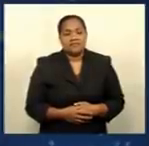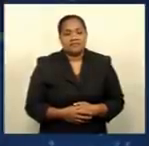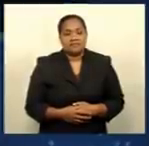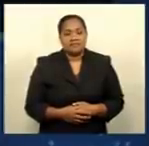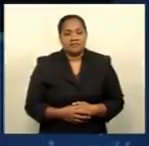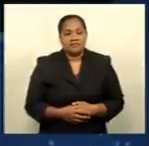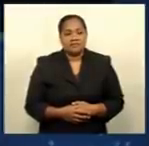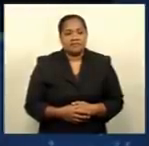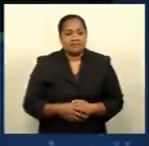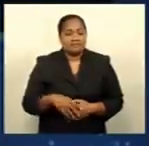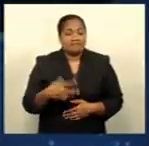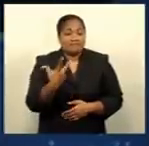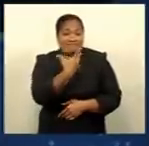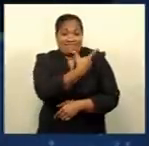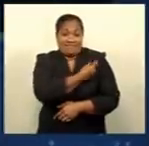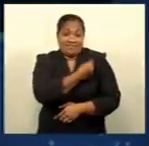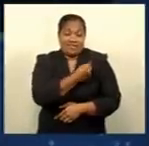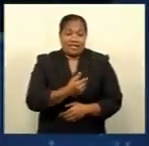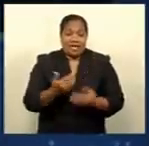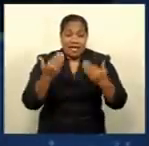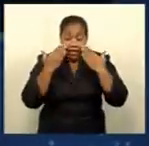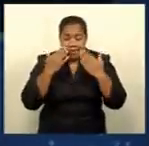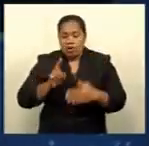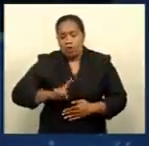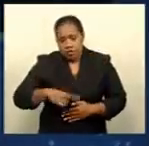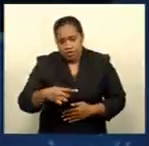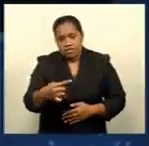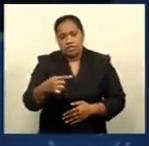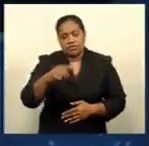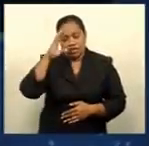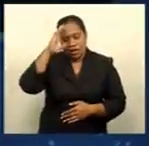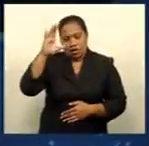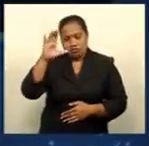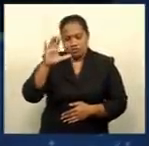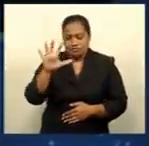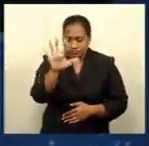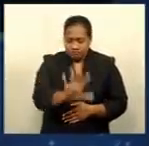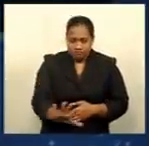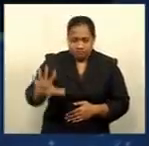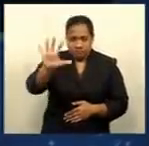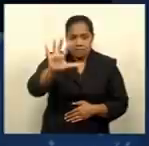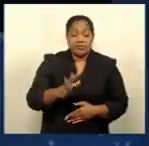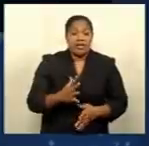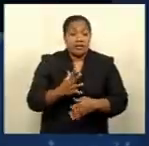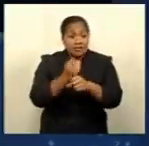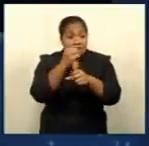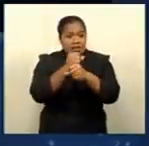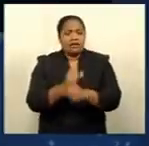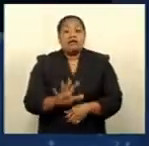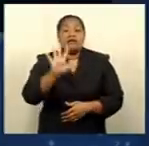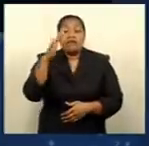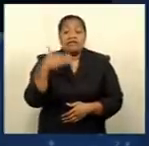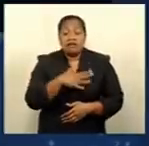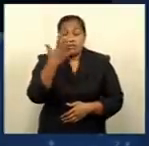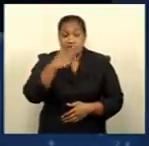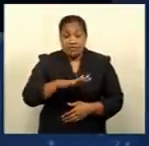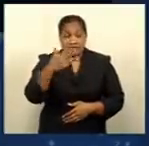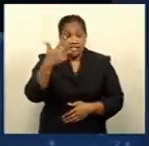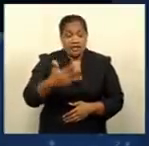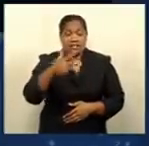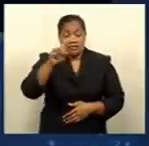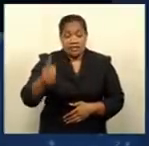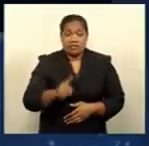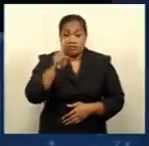The vaccination campaign also continues around the country. In the latest update, 558